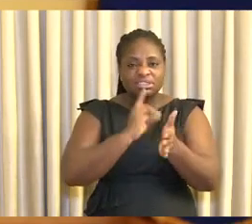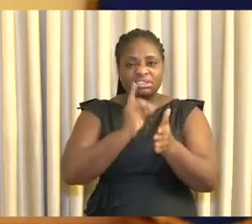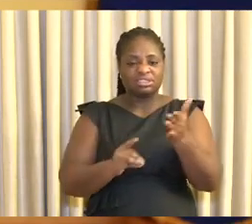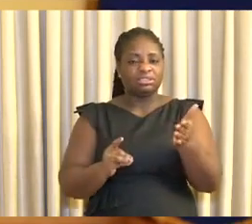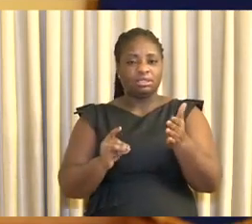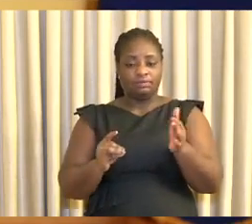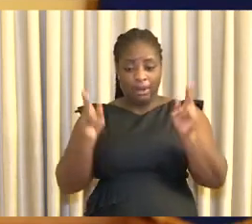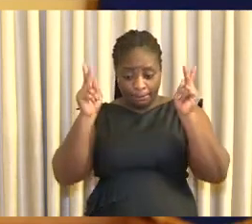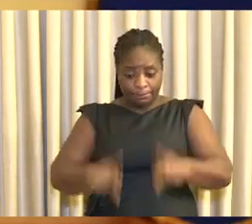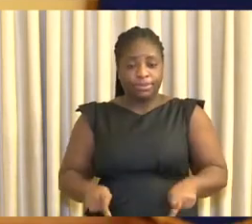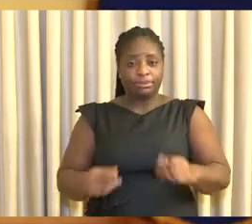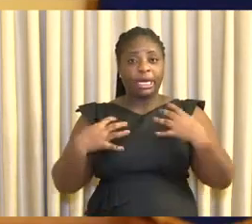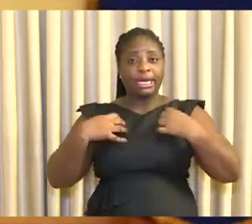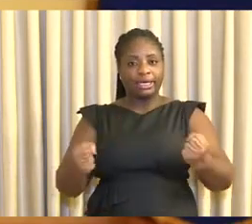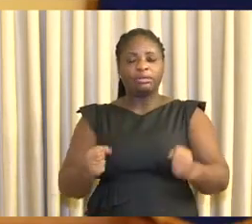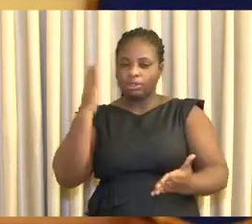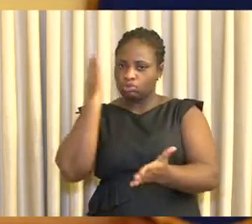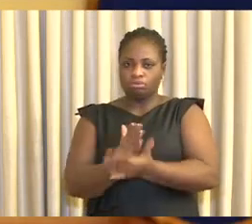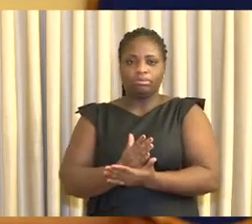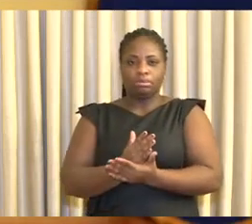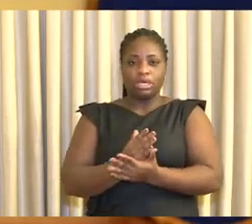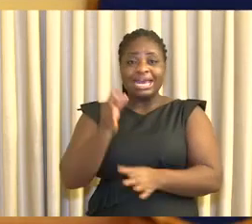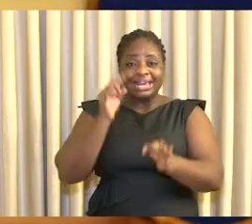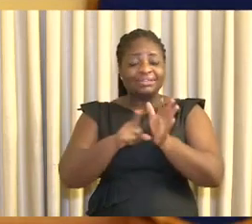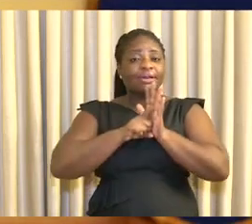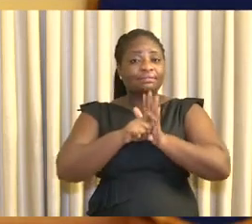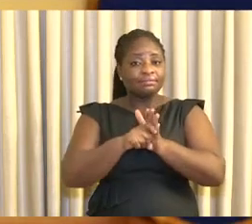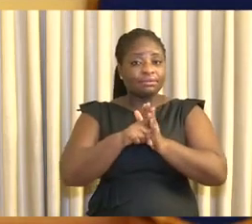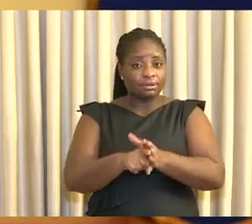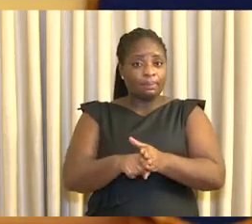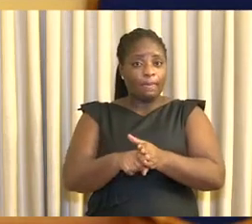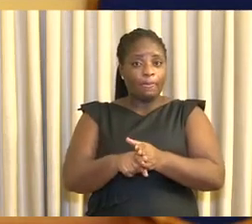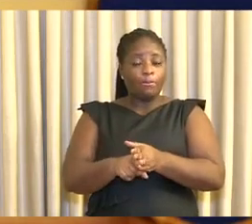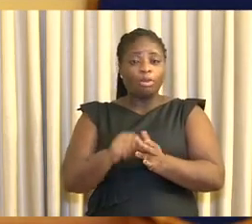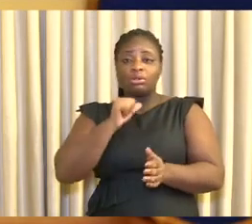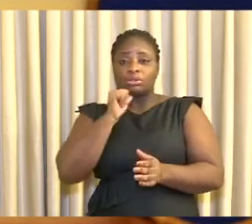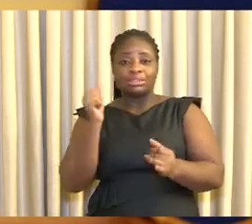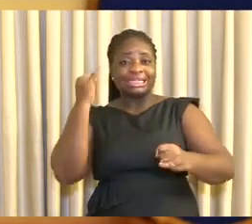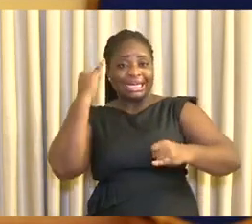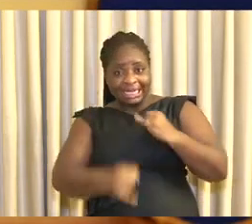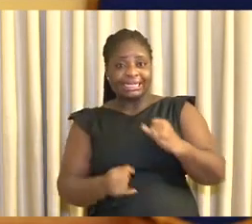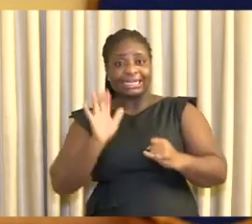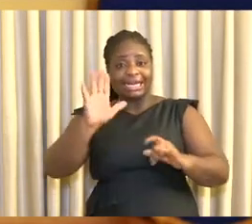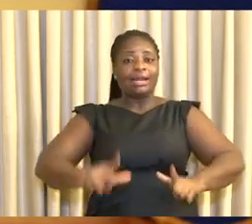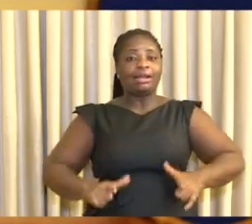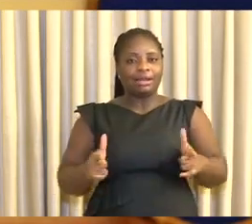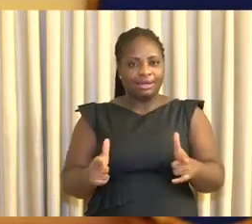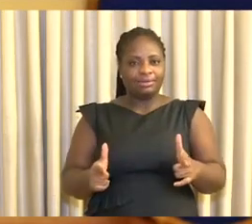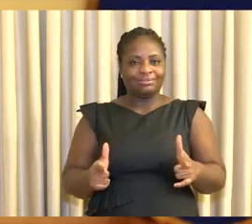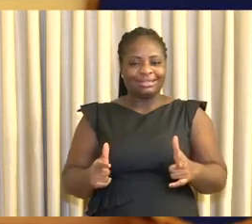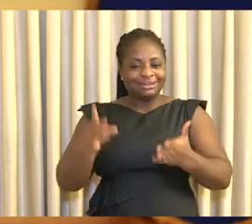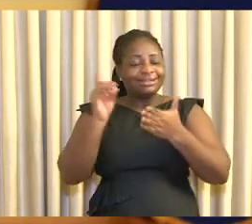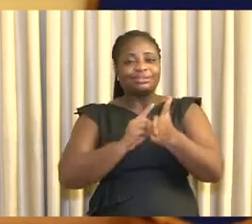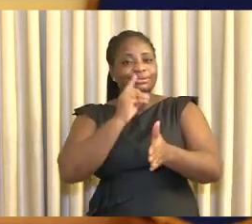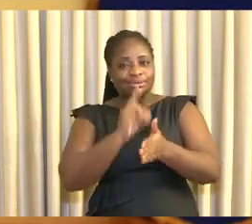persons must stop, because if the virus did not end their lives and livelihoods, the stigma